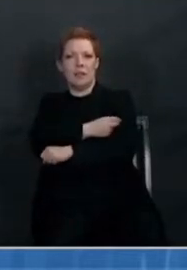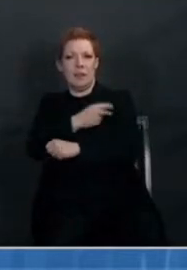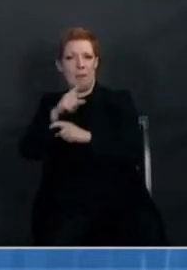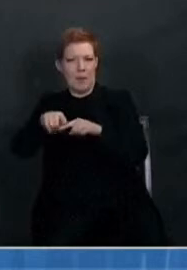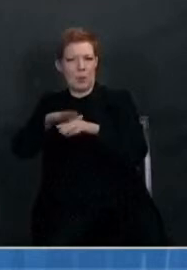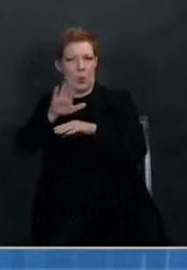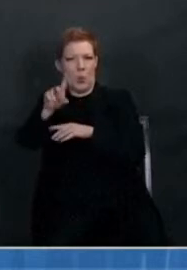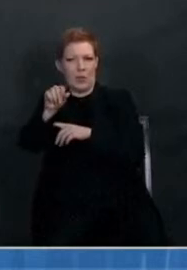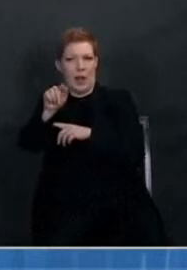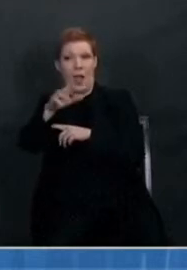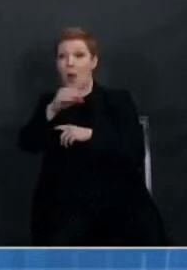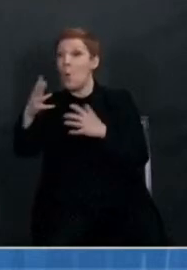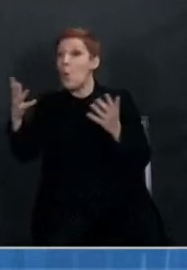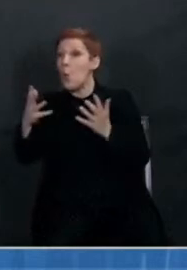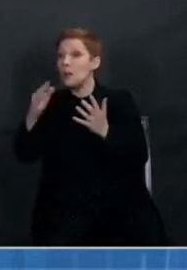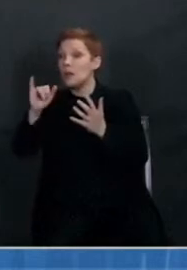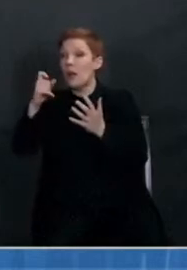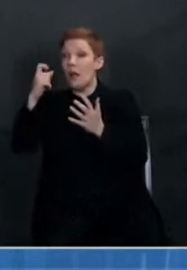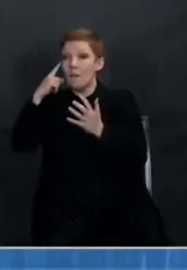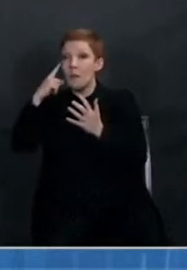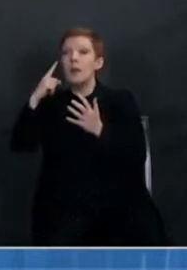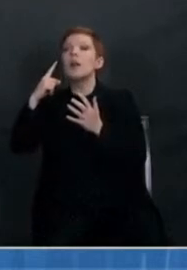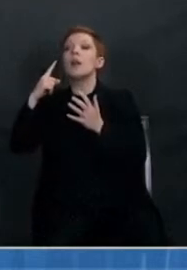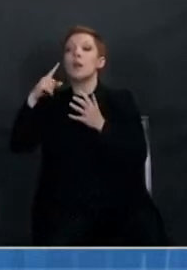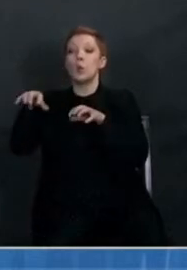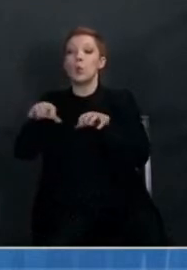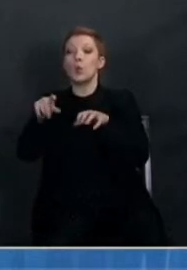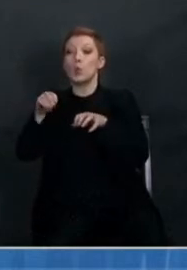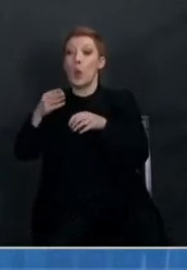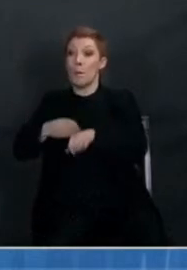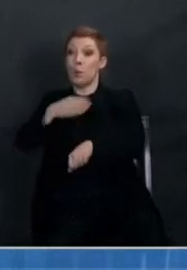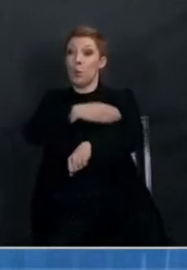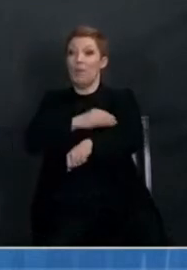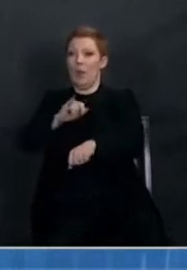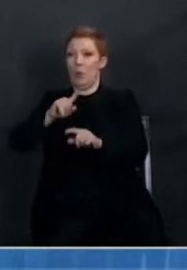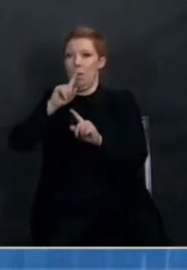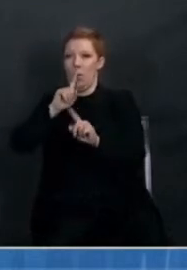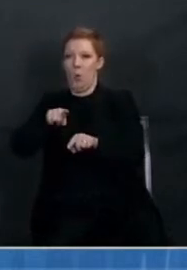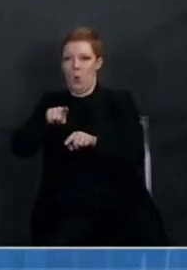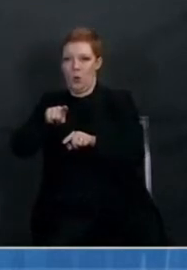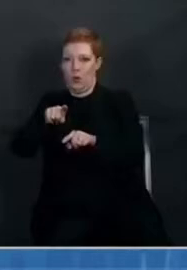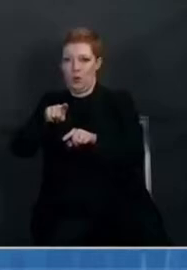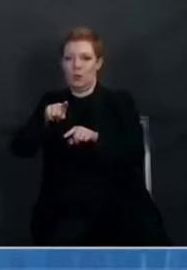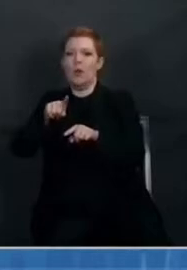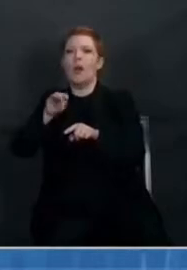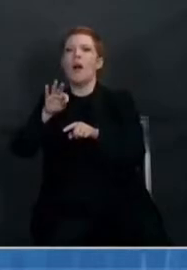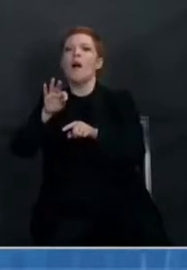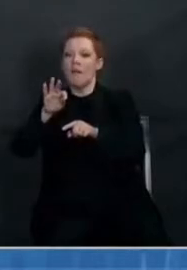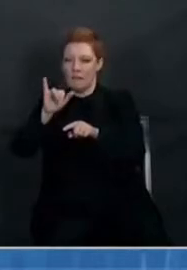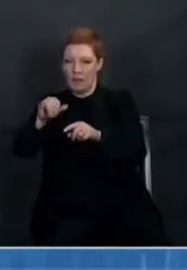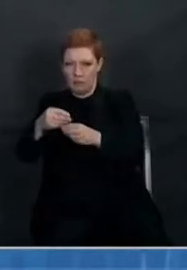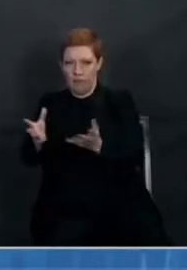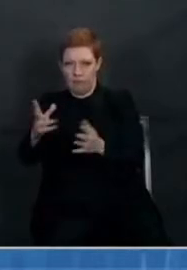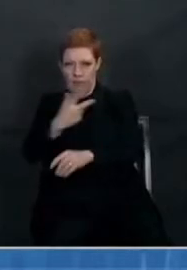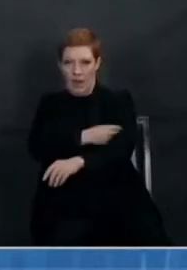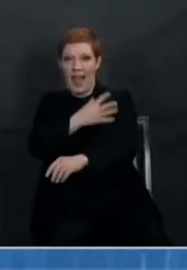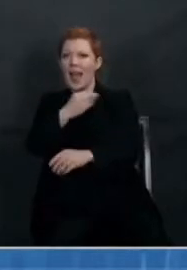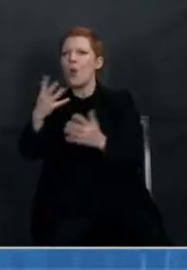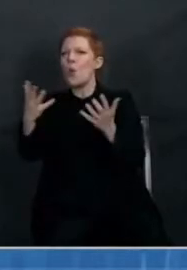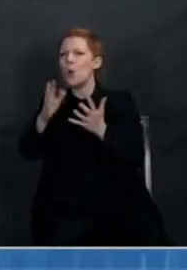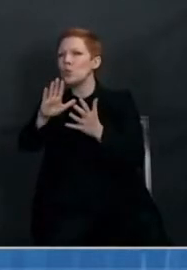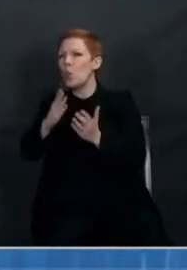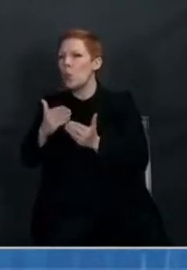government doing to improve the reporting of that data? And relatedly, what is your recommendation to states based on that data